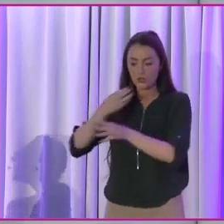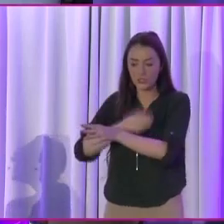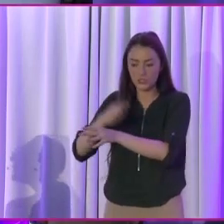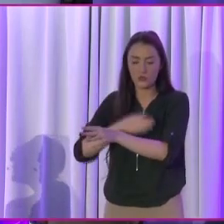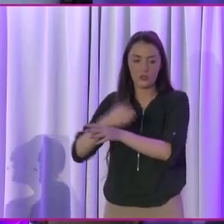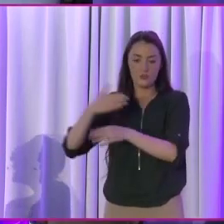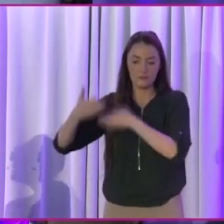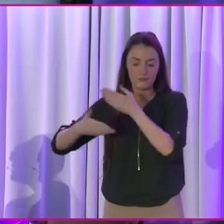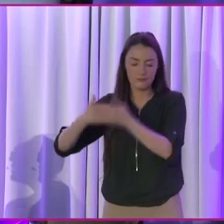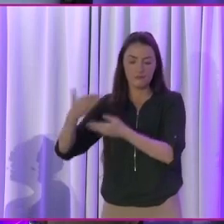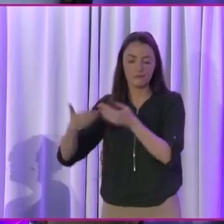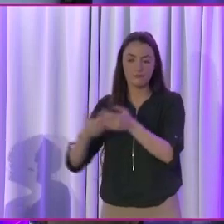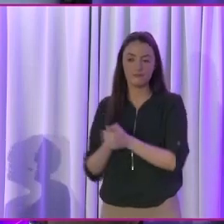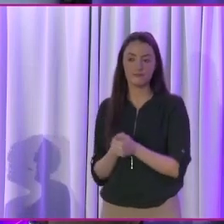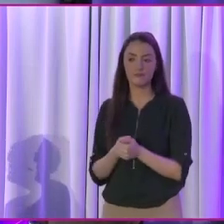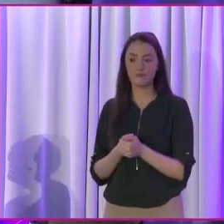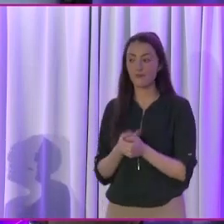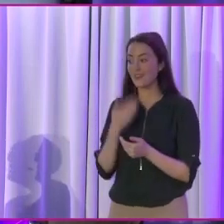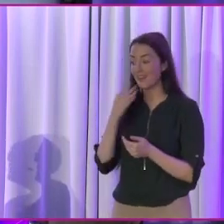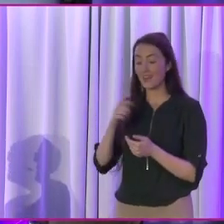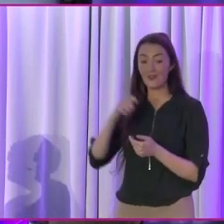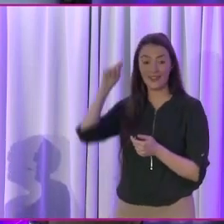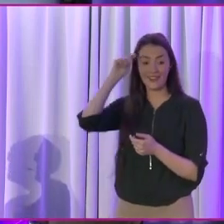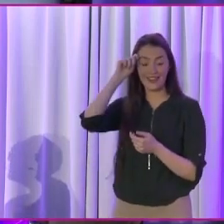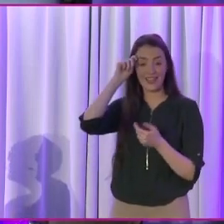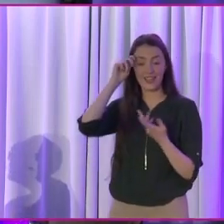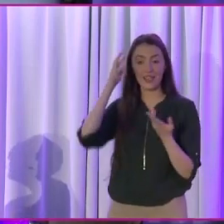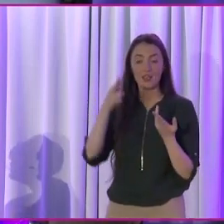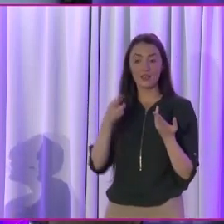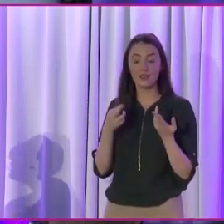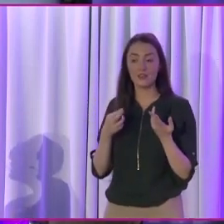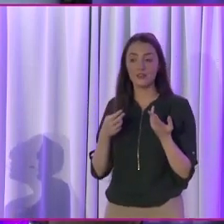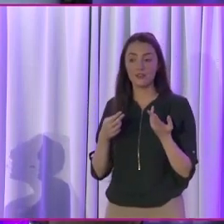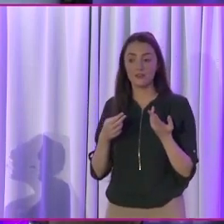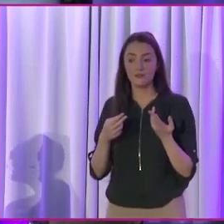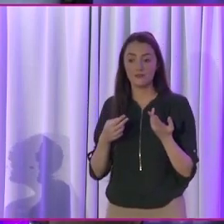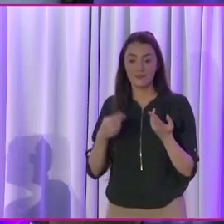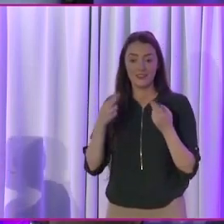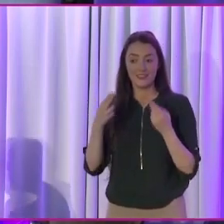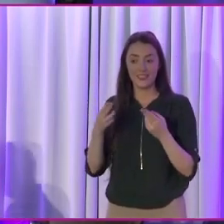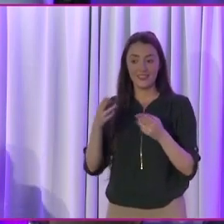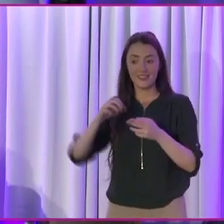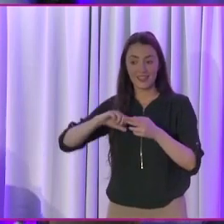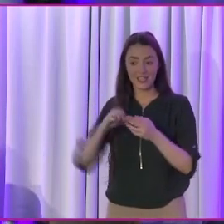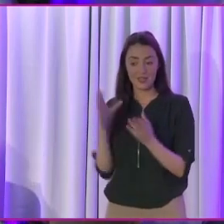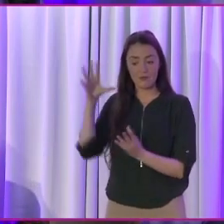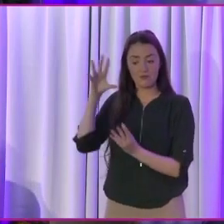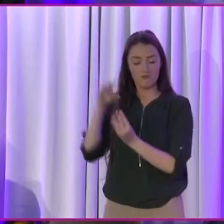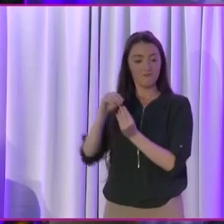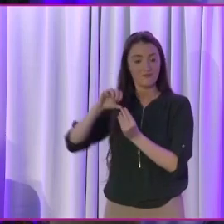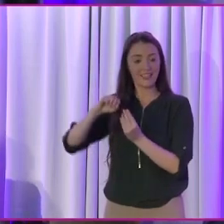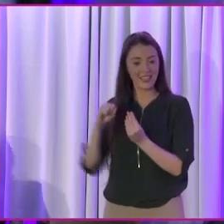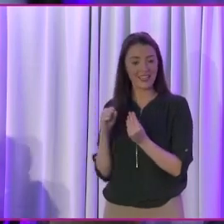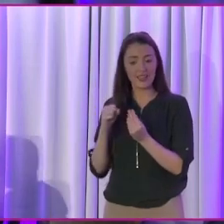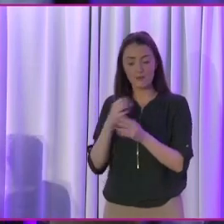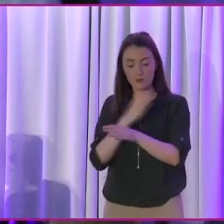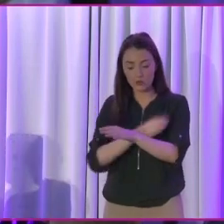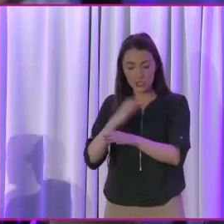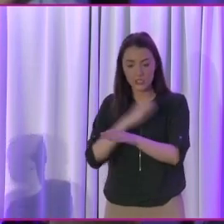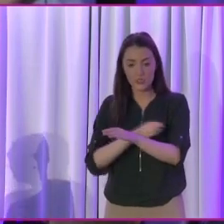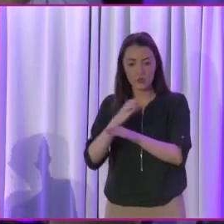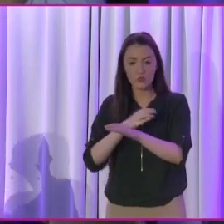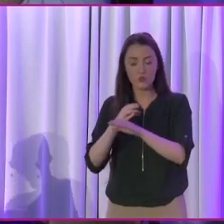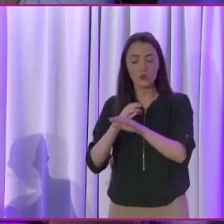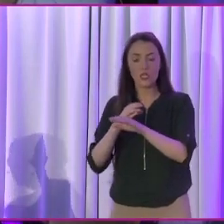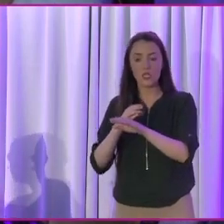Thanks very much. And I think, I think that's, that's, that's really the surmise of it, we have to keep working on it. is a cultural change in the CRPD, just to summarise it